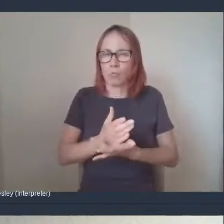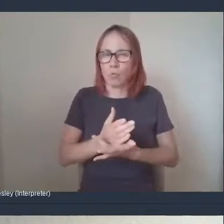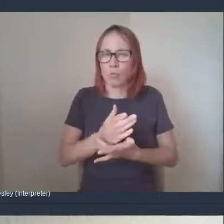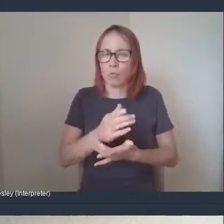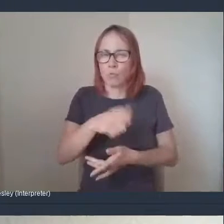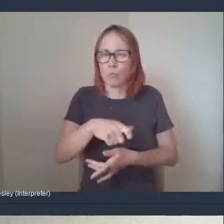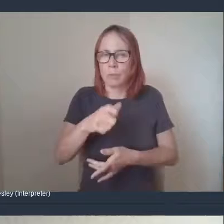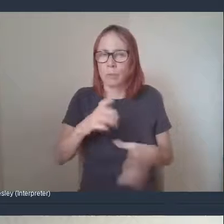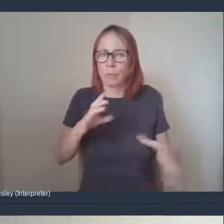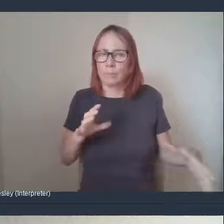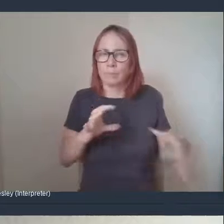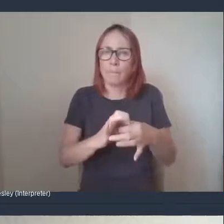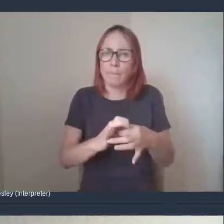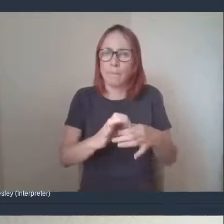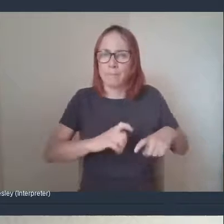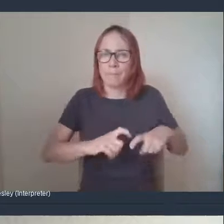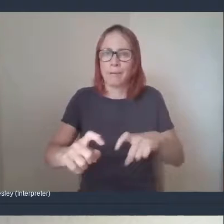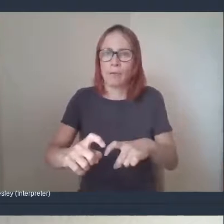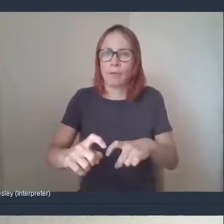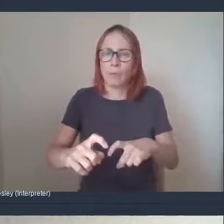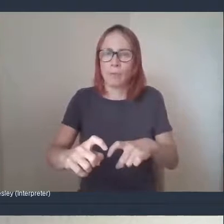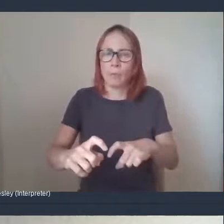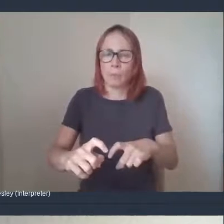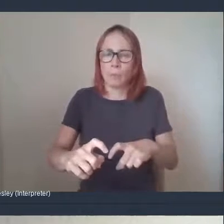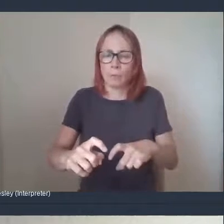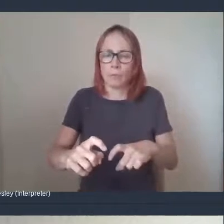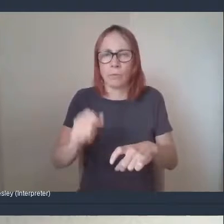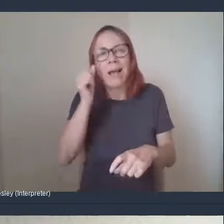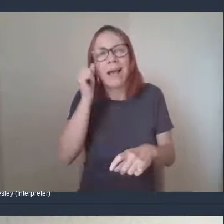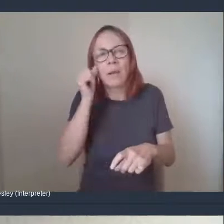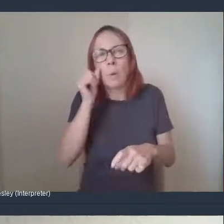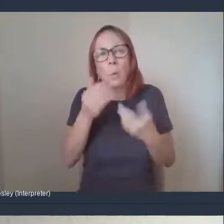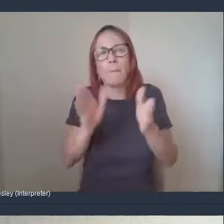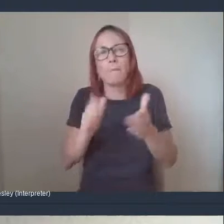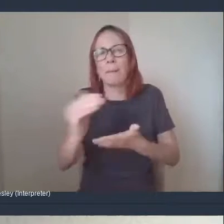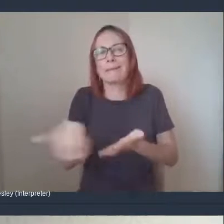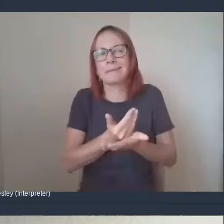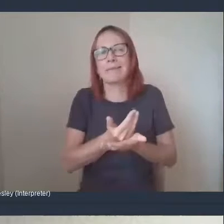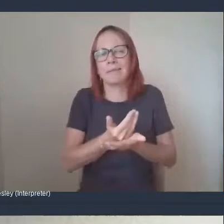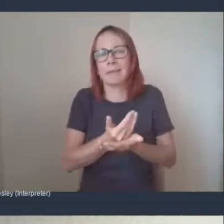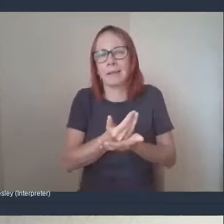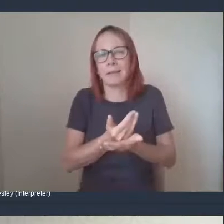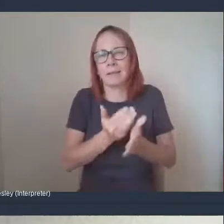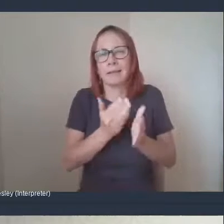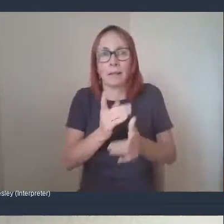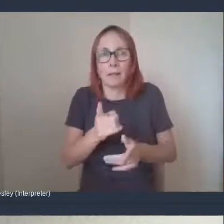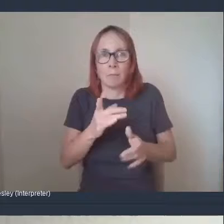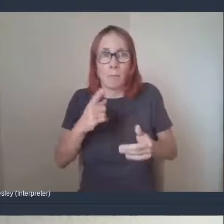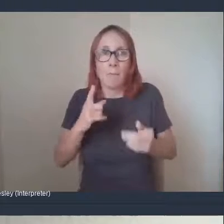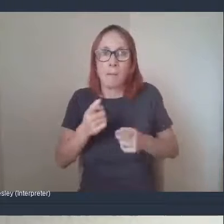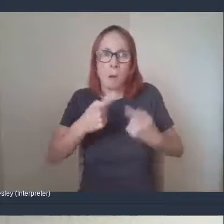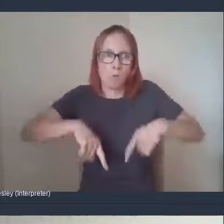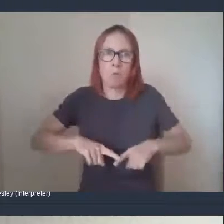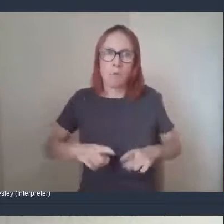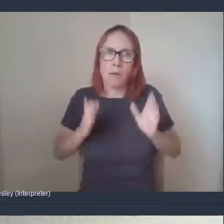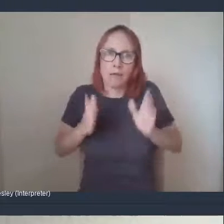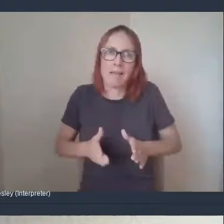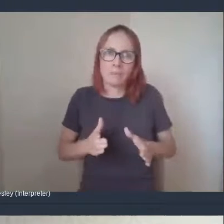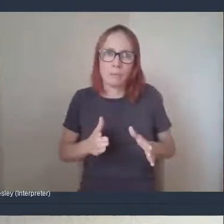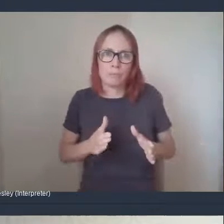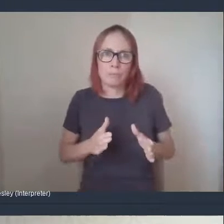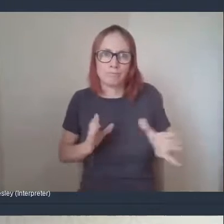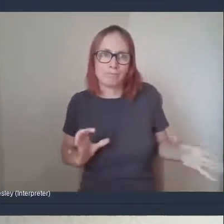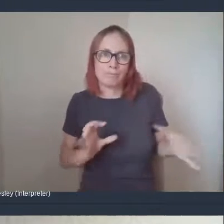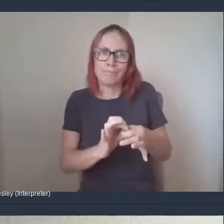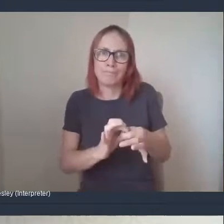And then there's all these public safety measures in place. We still need to be able to connect and chat to each other and find ways where we can help or even